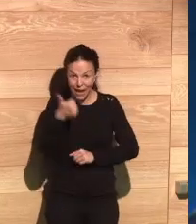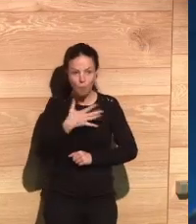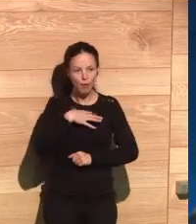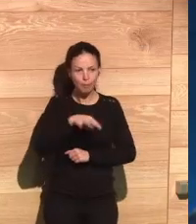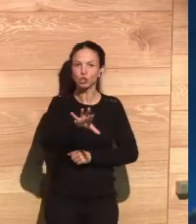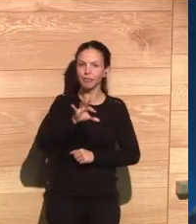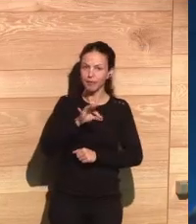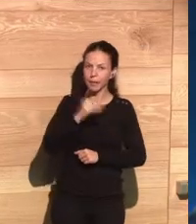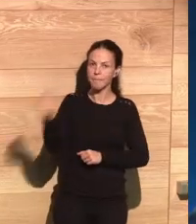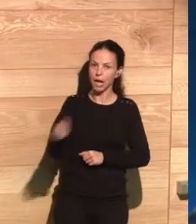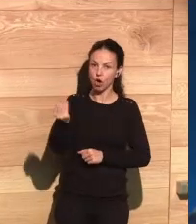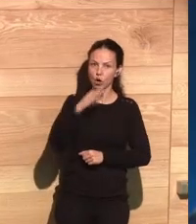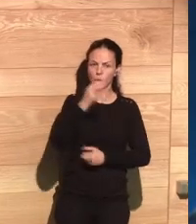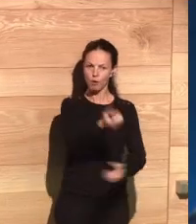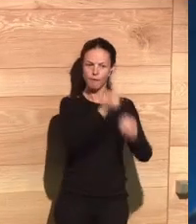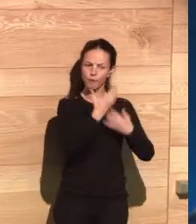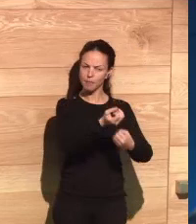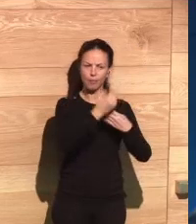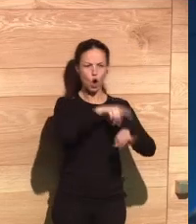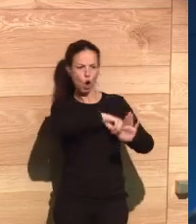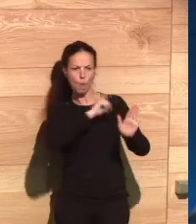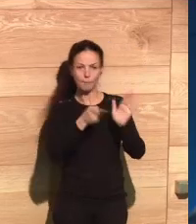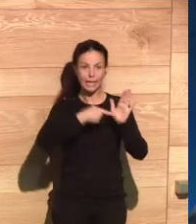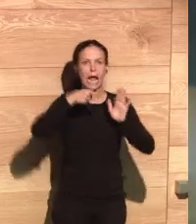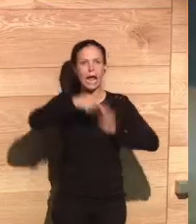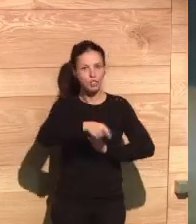think is okay, rather than it just being a kind of hazy cloud.